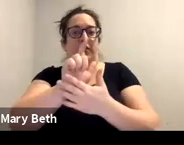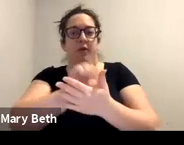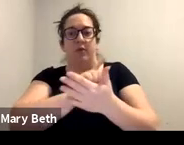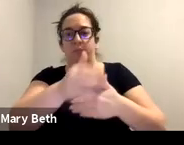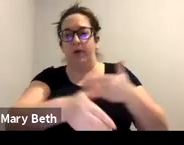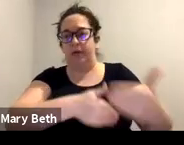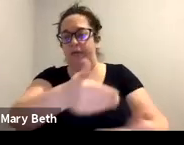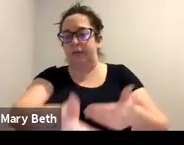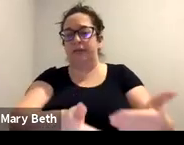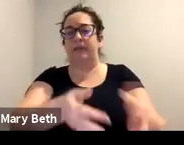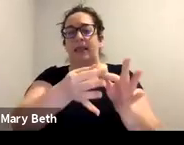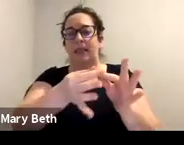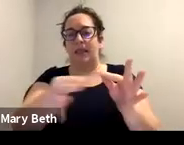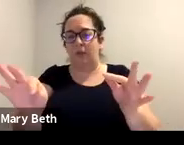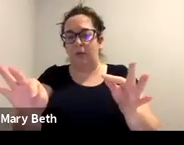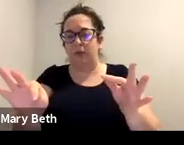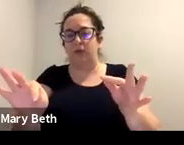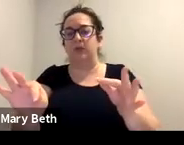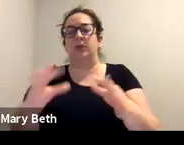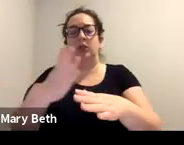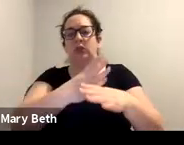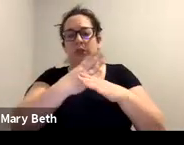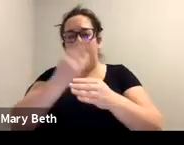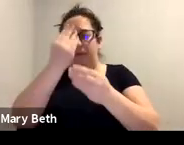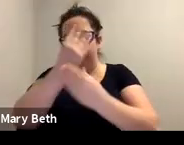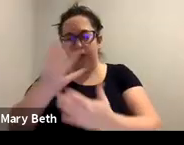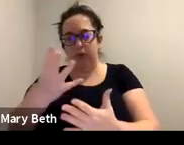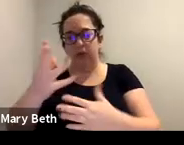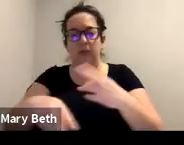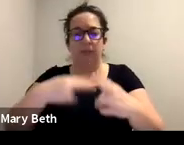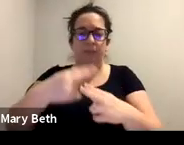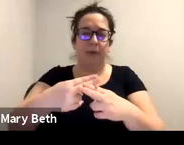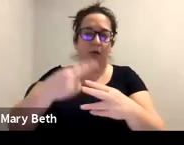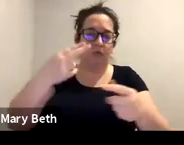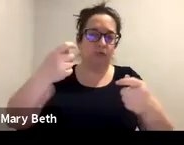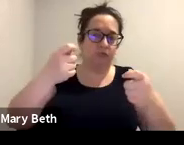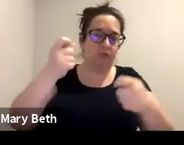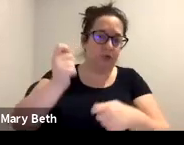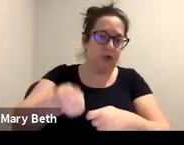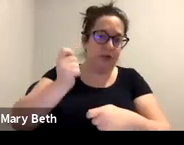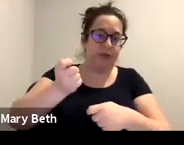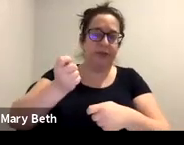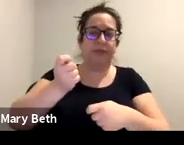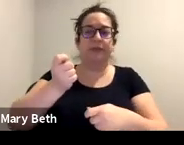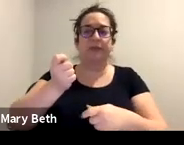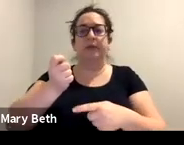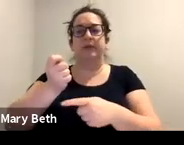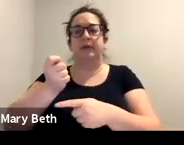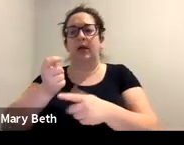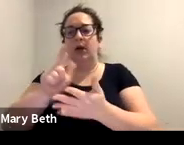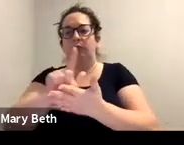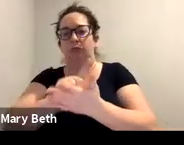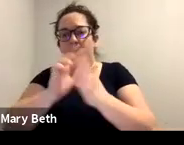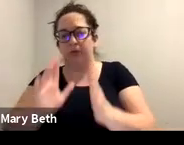you've seen that the court use, you can share information about specific judges and attorneys. I really encourage all advocates